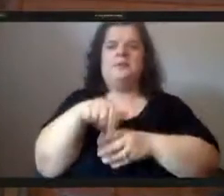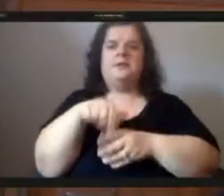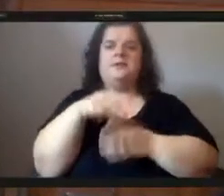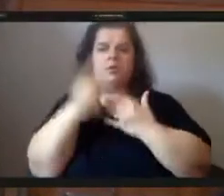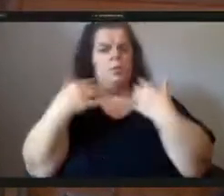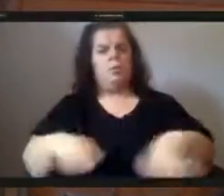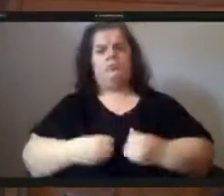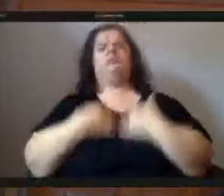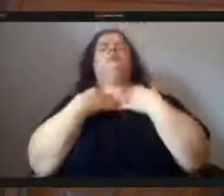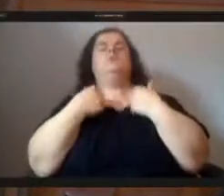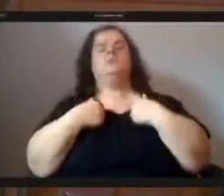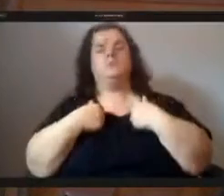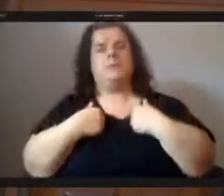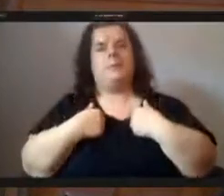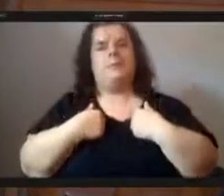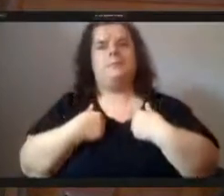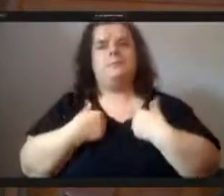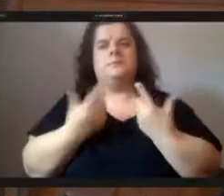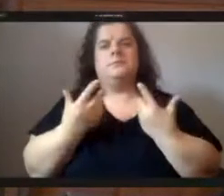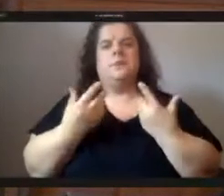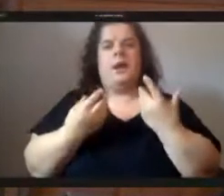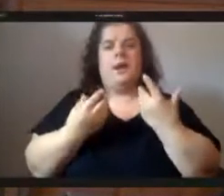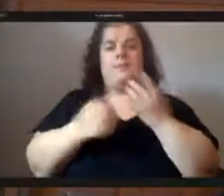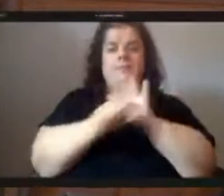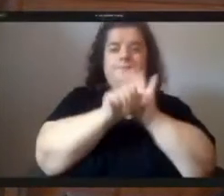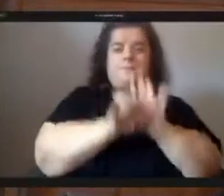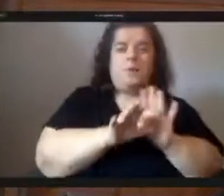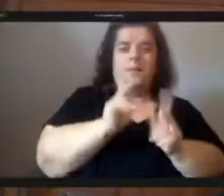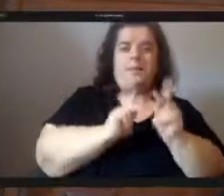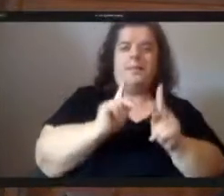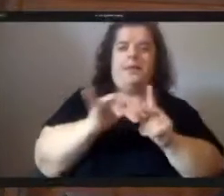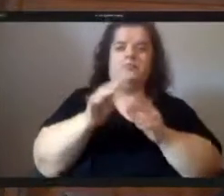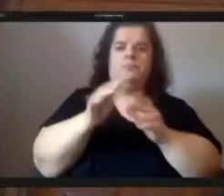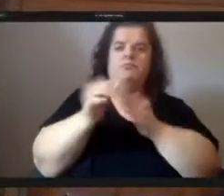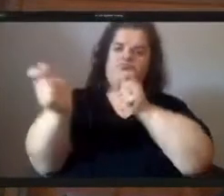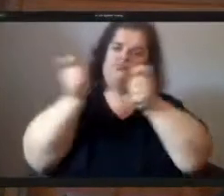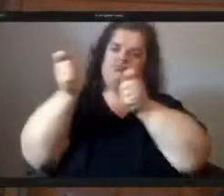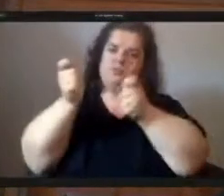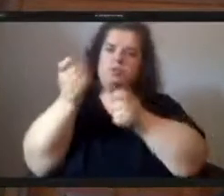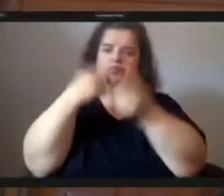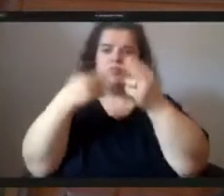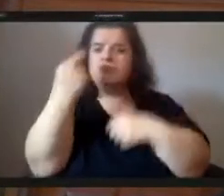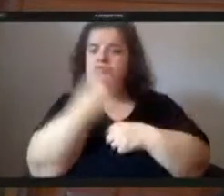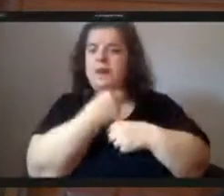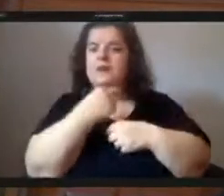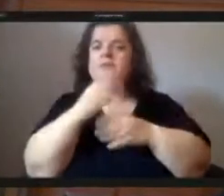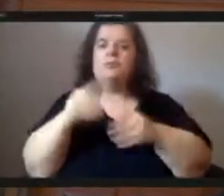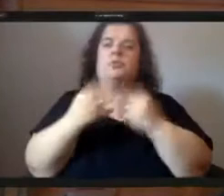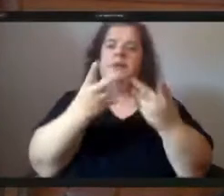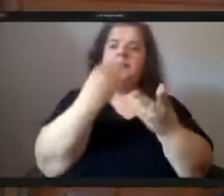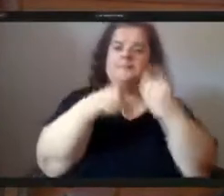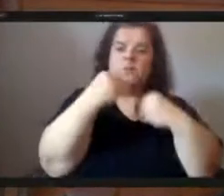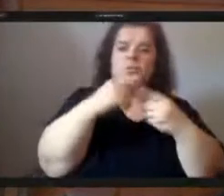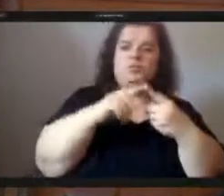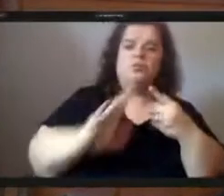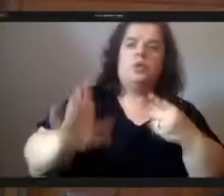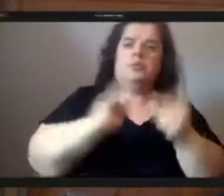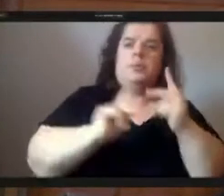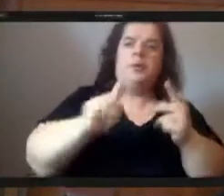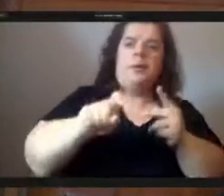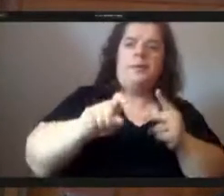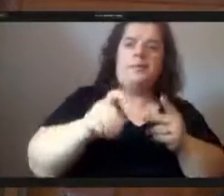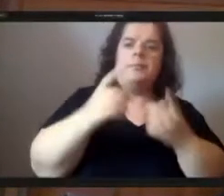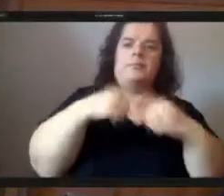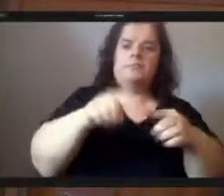work with ambassadors include people that run restaurants that provided food to those in need throughout the pandemic that led to engaging